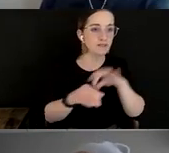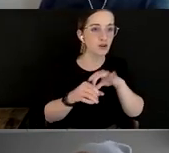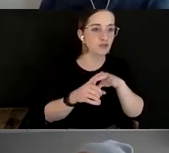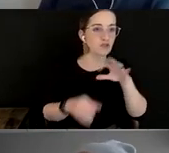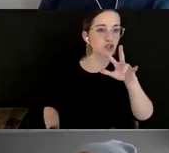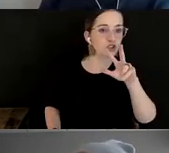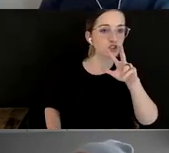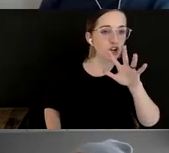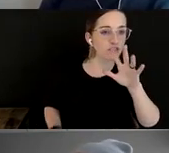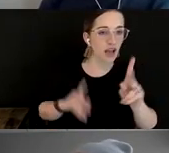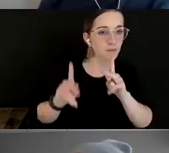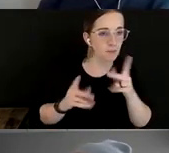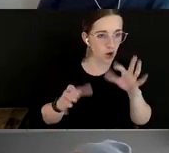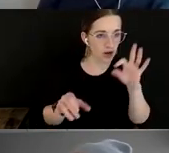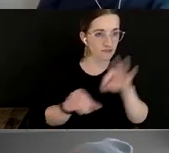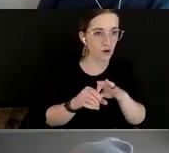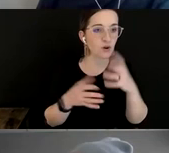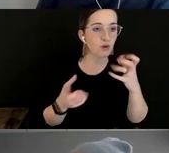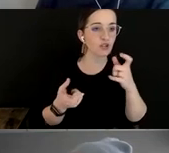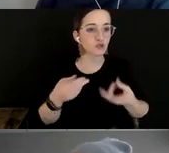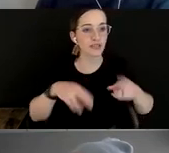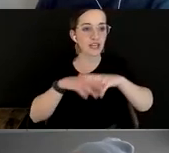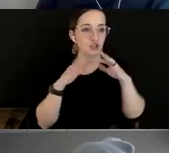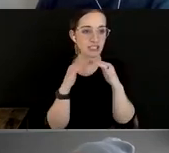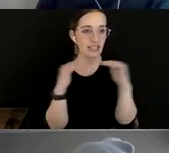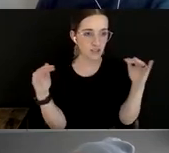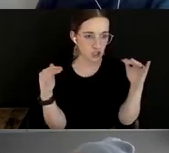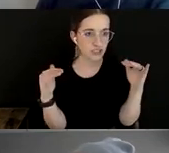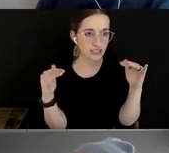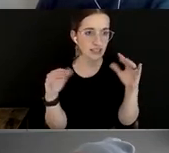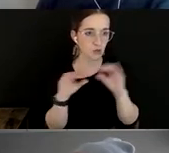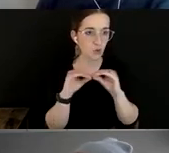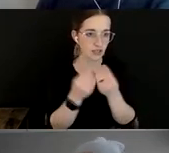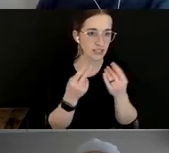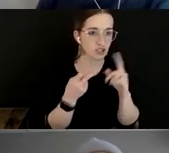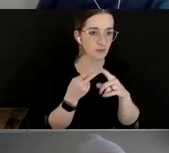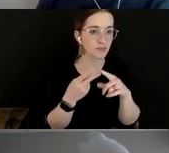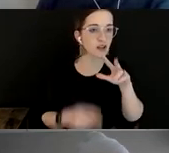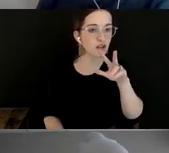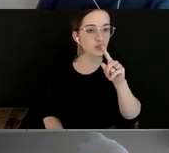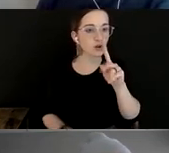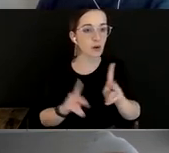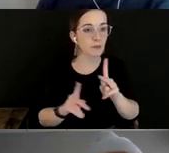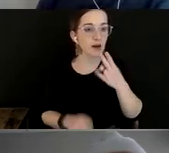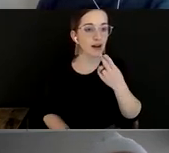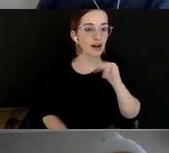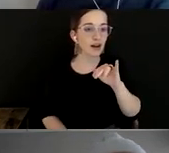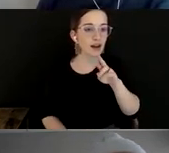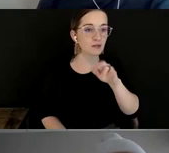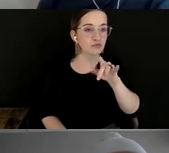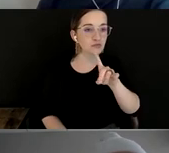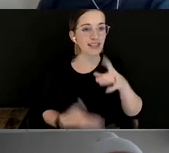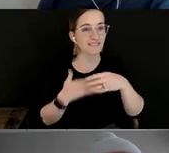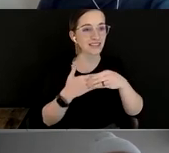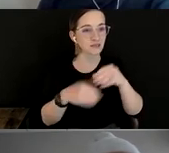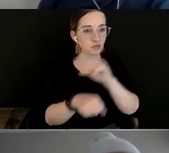to they want to discuss further increasing diversity in their organization. 31 for hybrid or flexible work options.